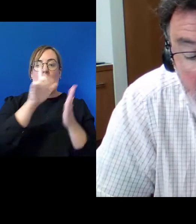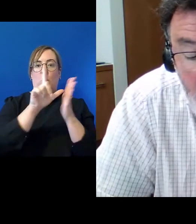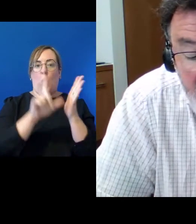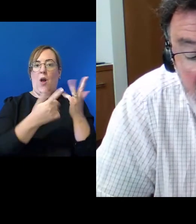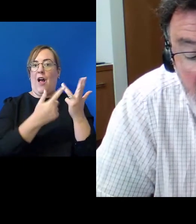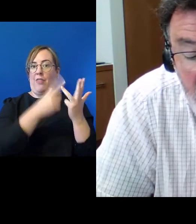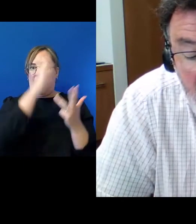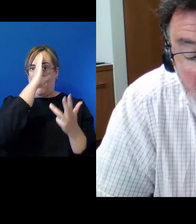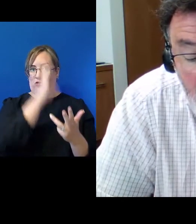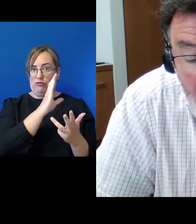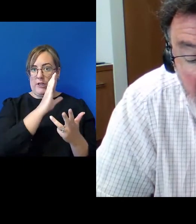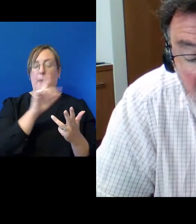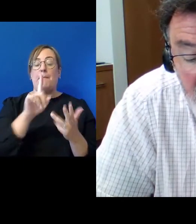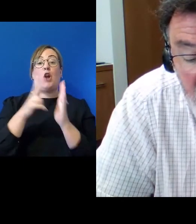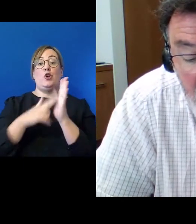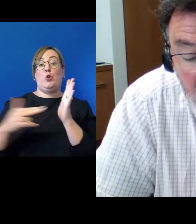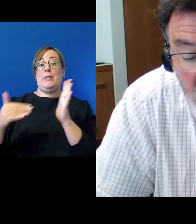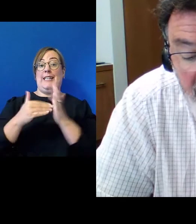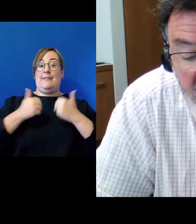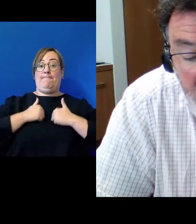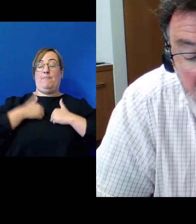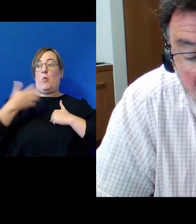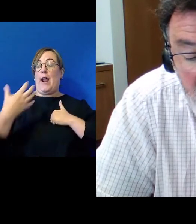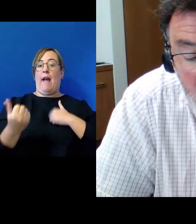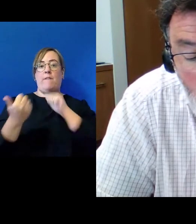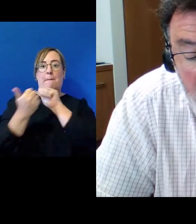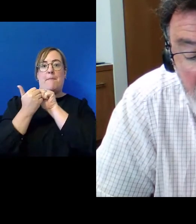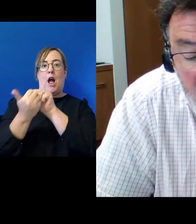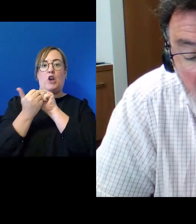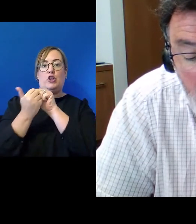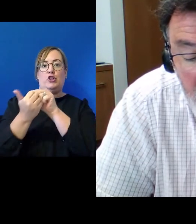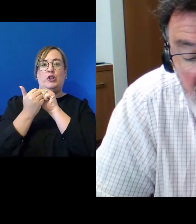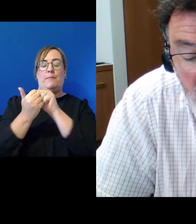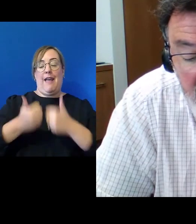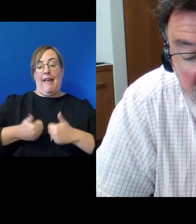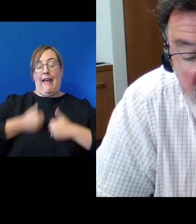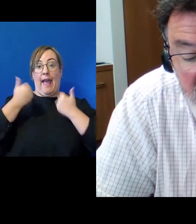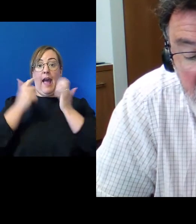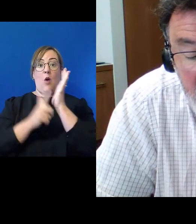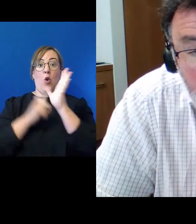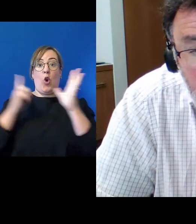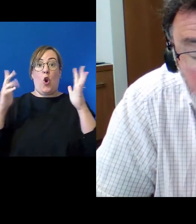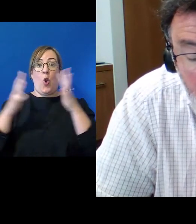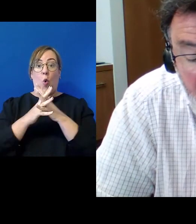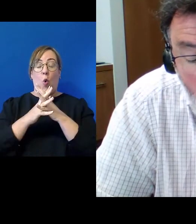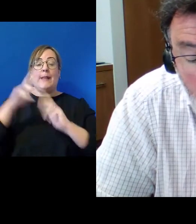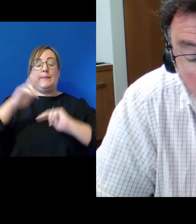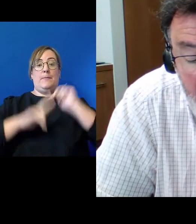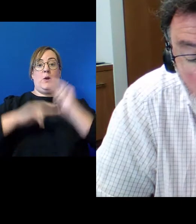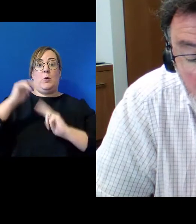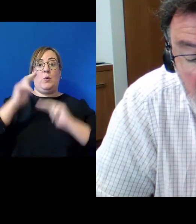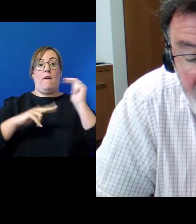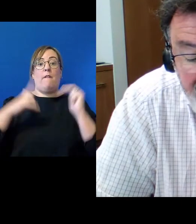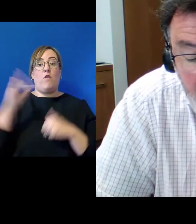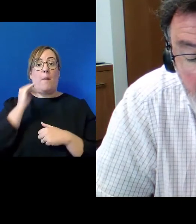Here we emphasise through the partnership symbol that our Indigenous law is built on an original treaty consensus between formal